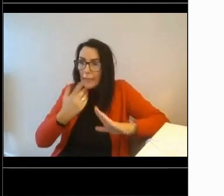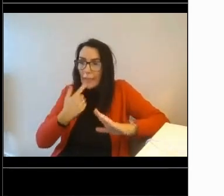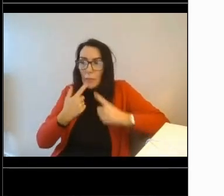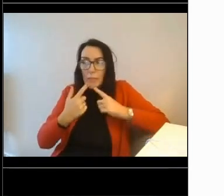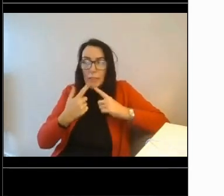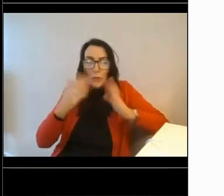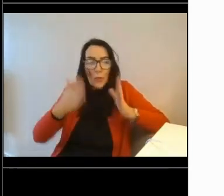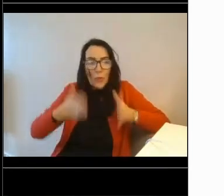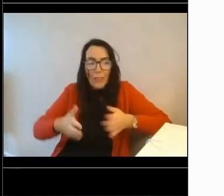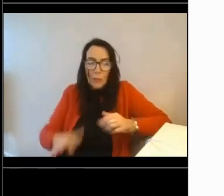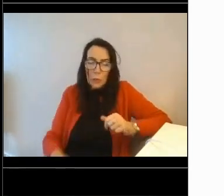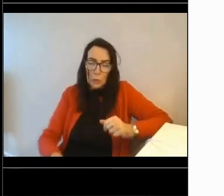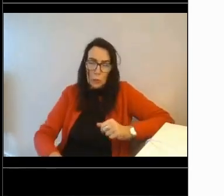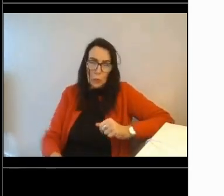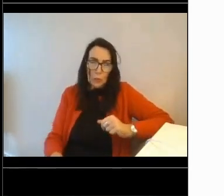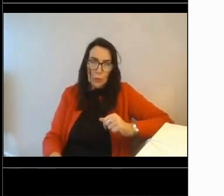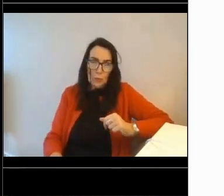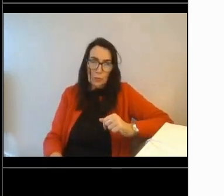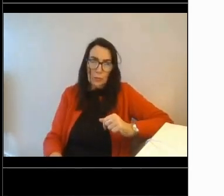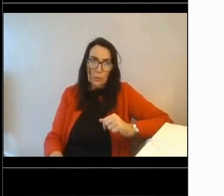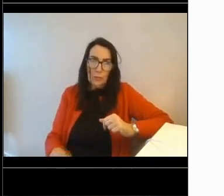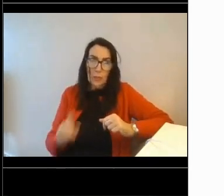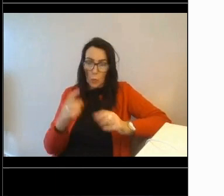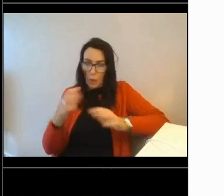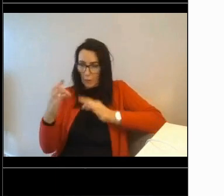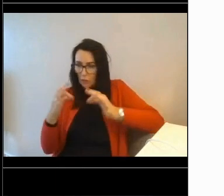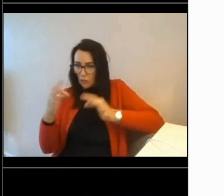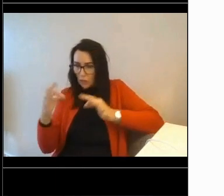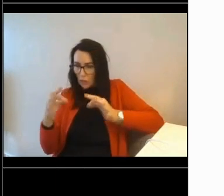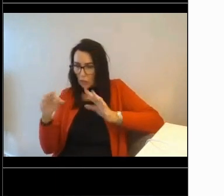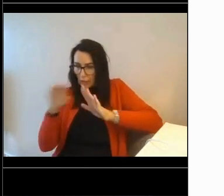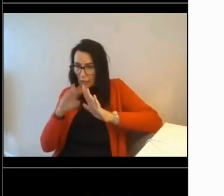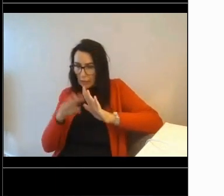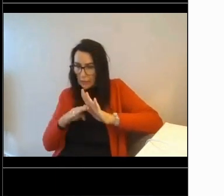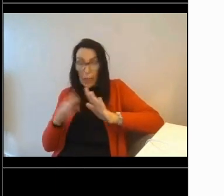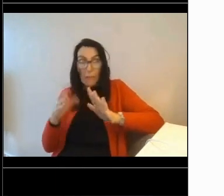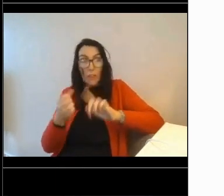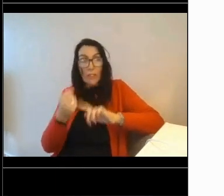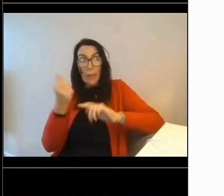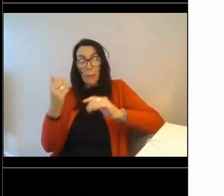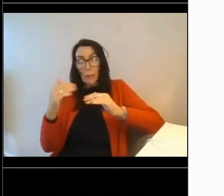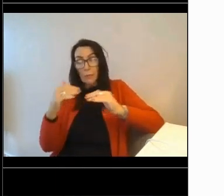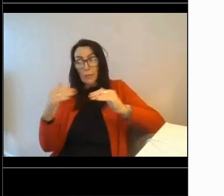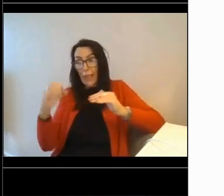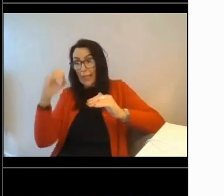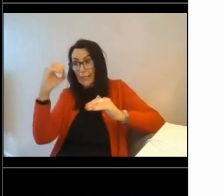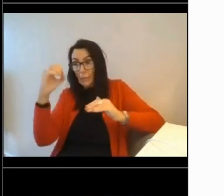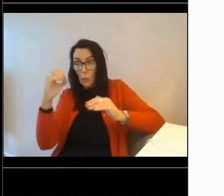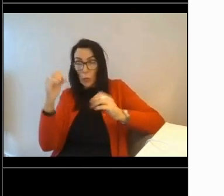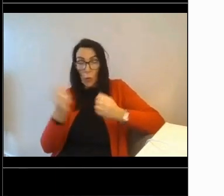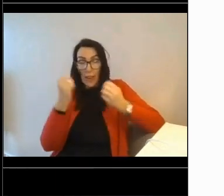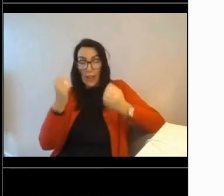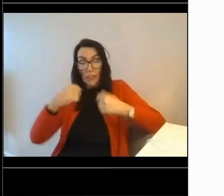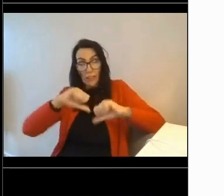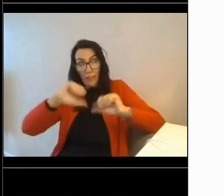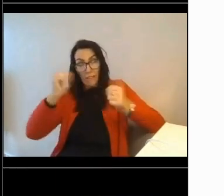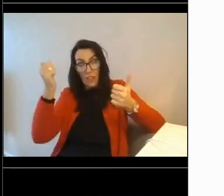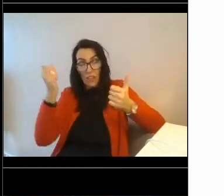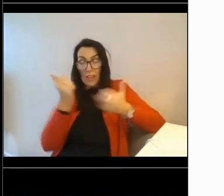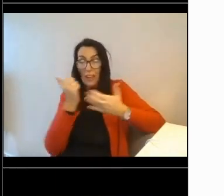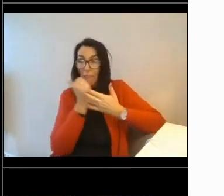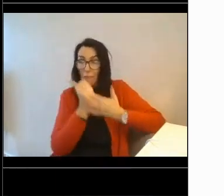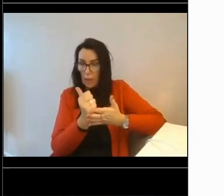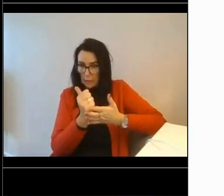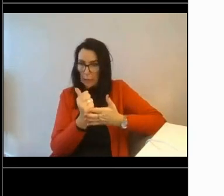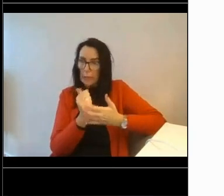Together, these features will help support your strategic priorities, such as achieving net zero or providing energy efficiency advice, and just as importantly,